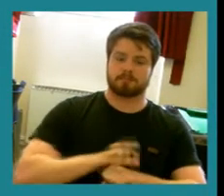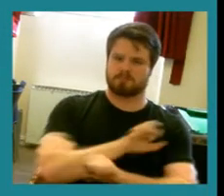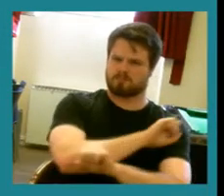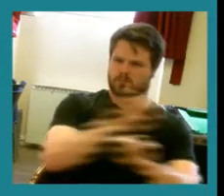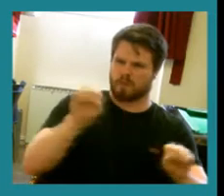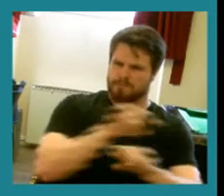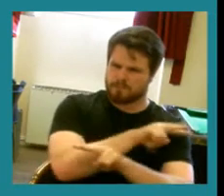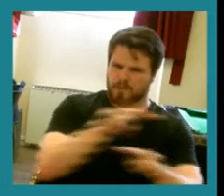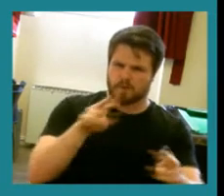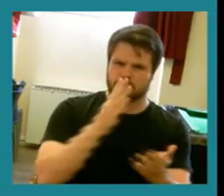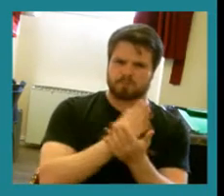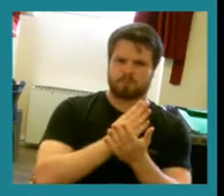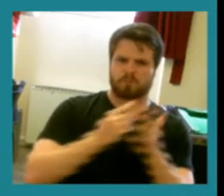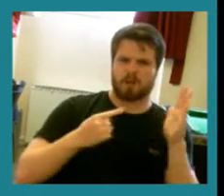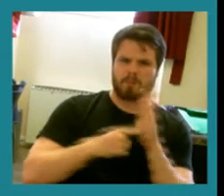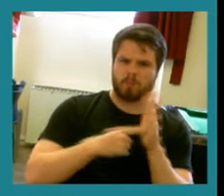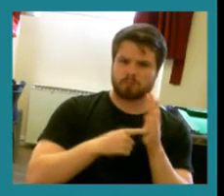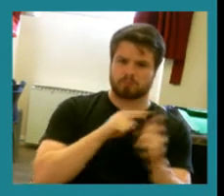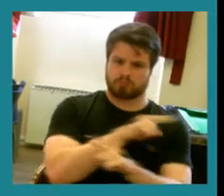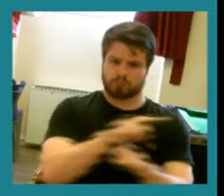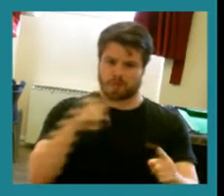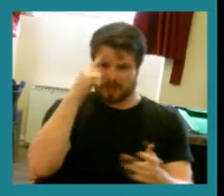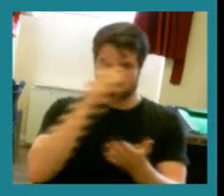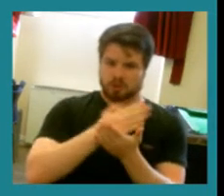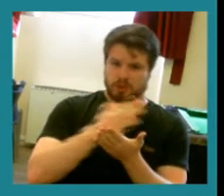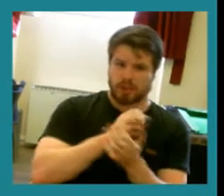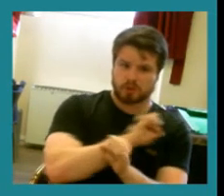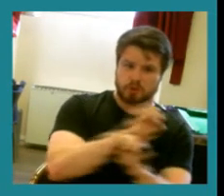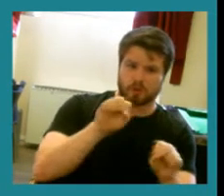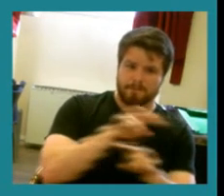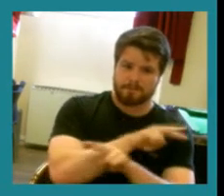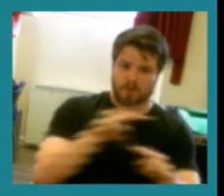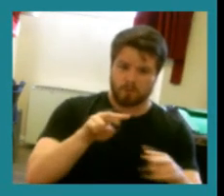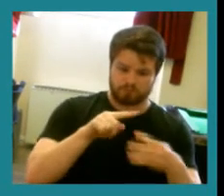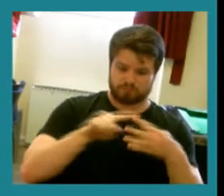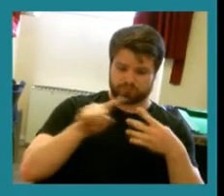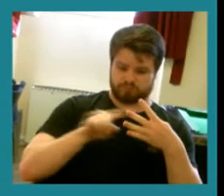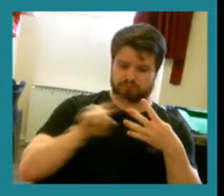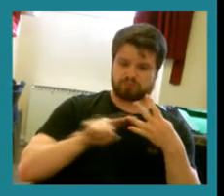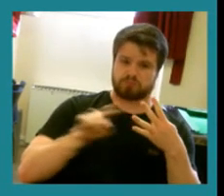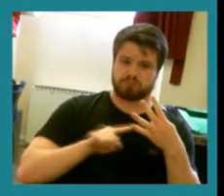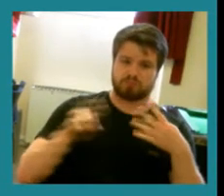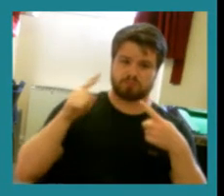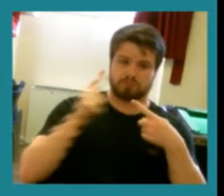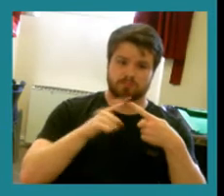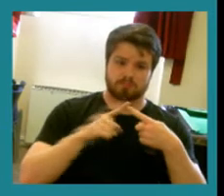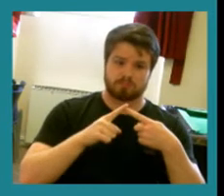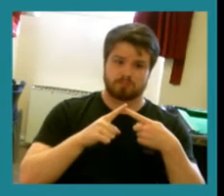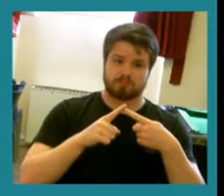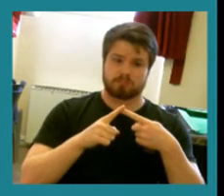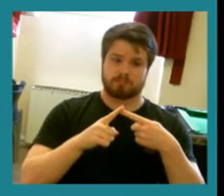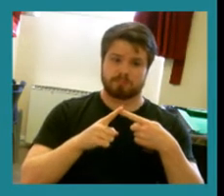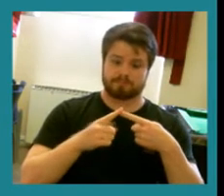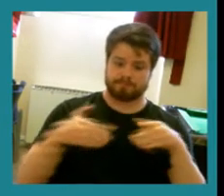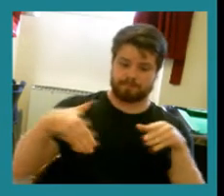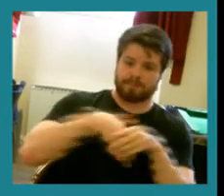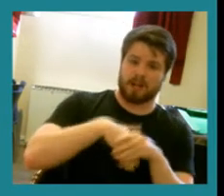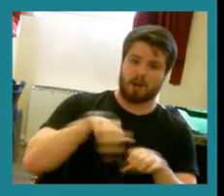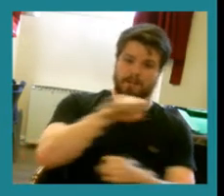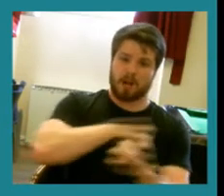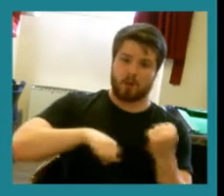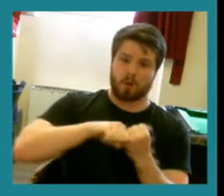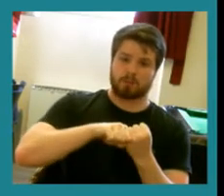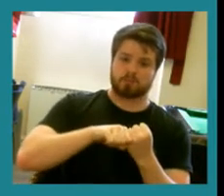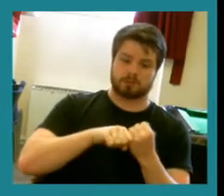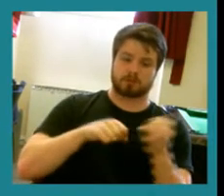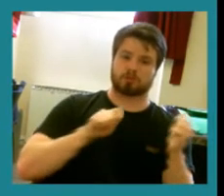putting your views across is to attend the public events that we timetabled and booked across